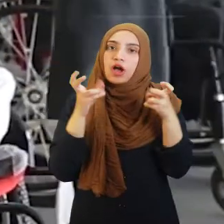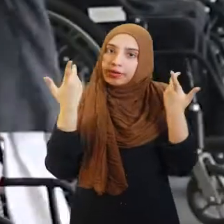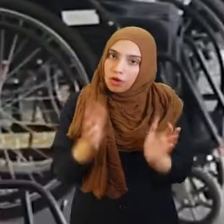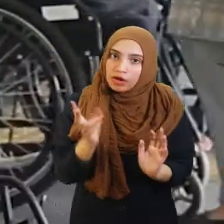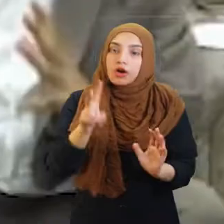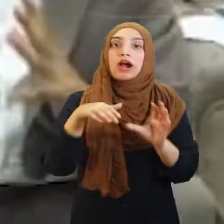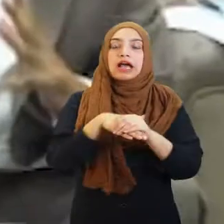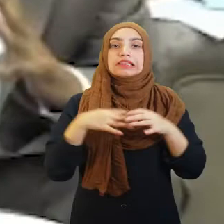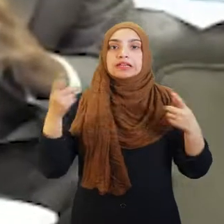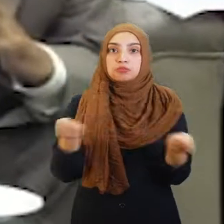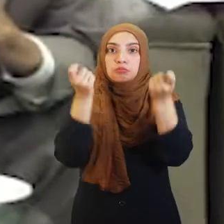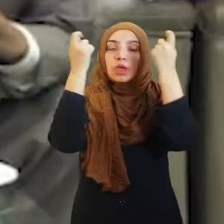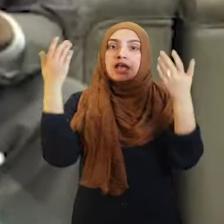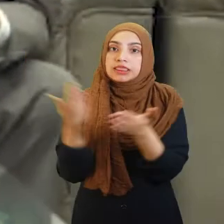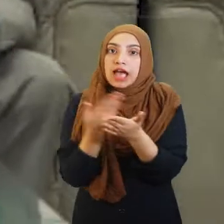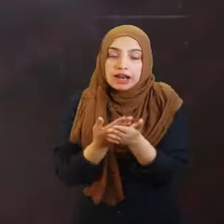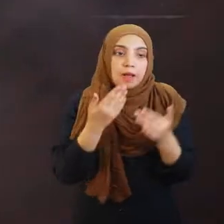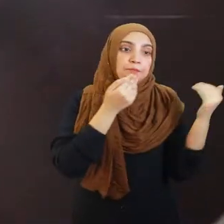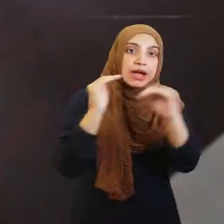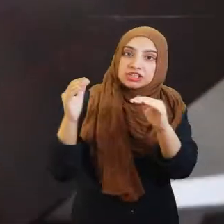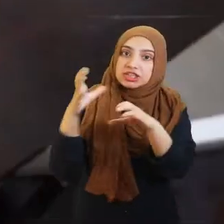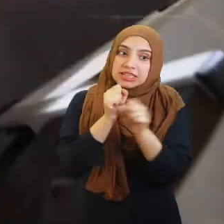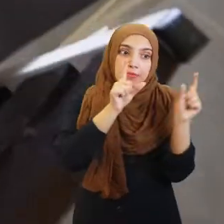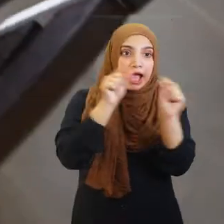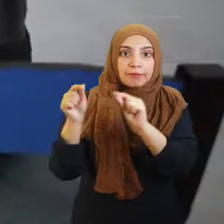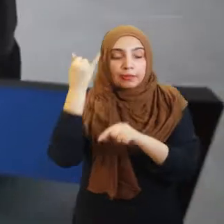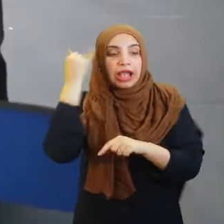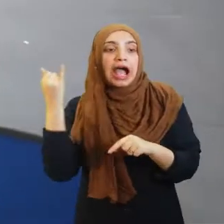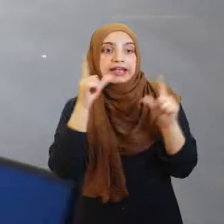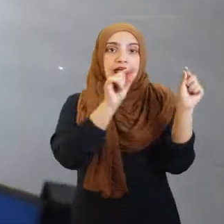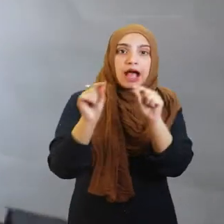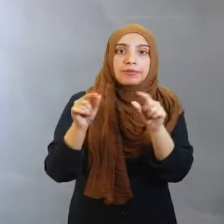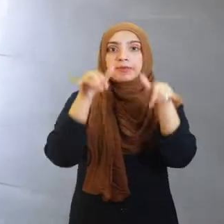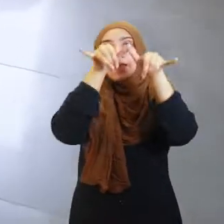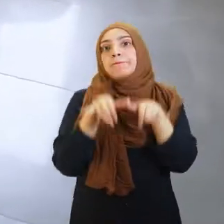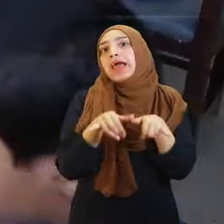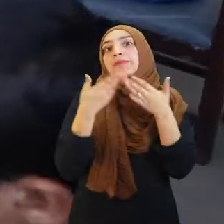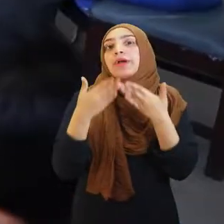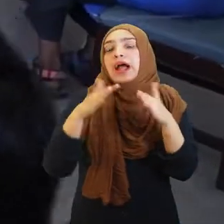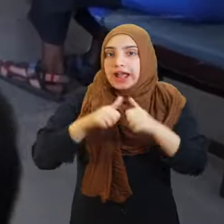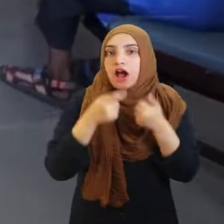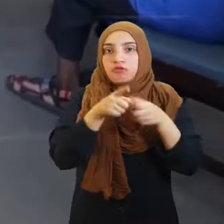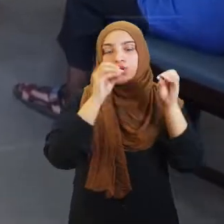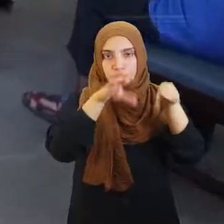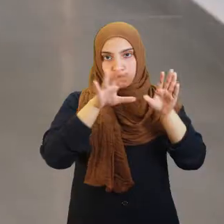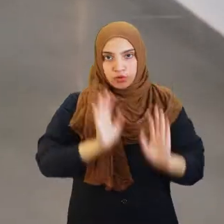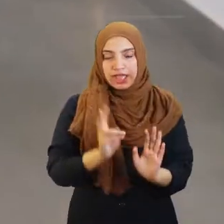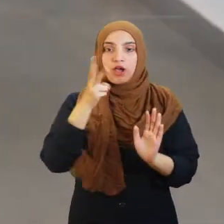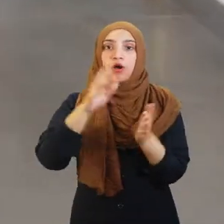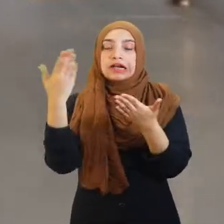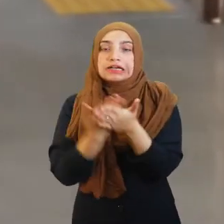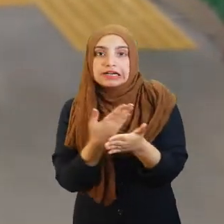customized curriculum was designed and developed for each child keeping in mind their disability and accessibility needs.